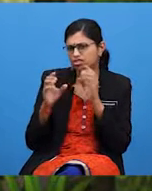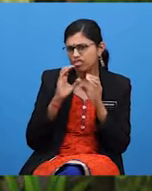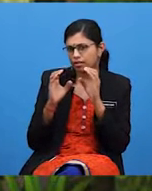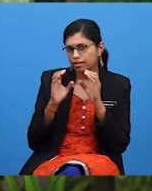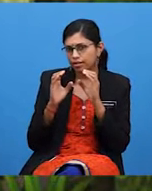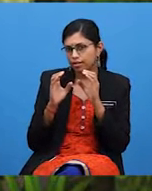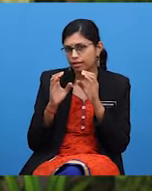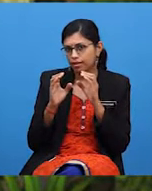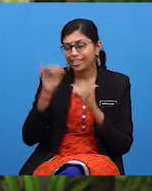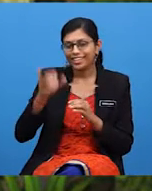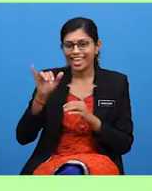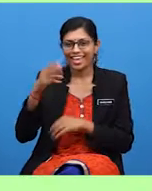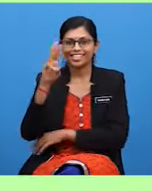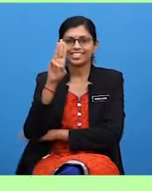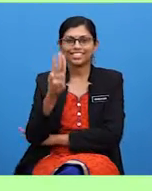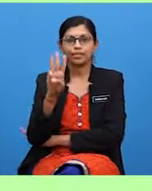Yes! Whales!